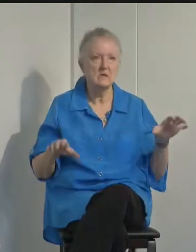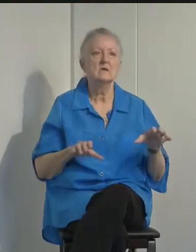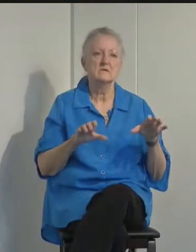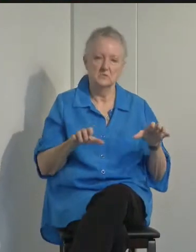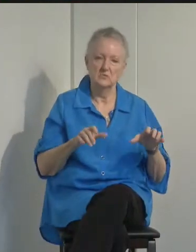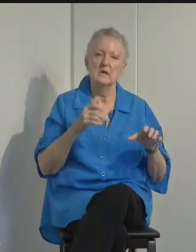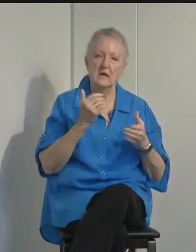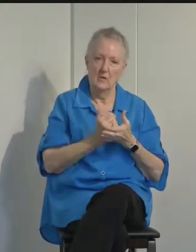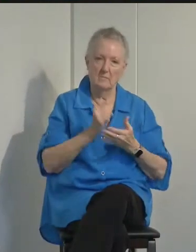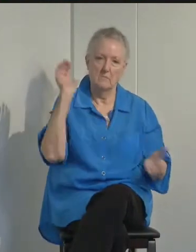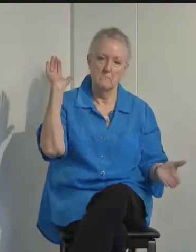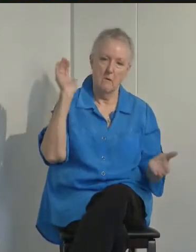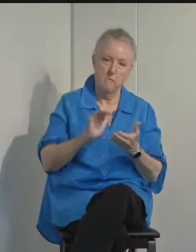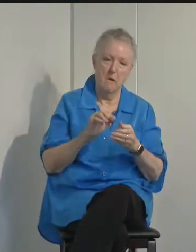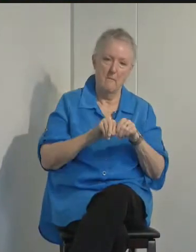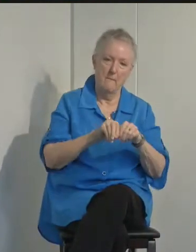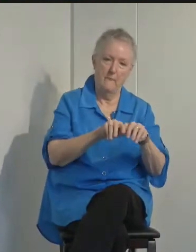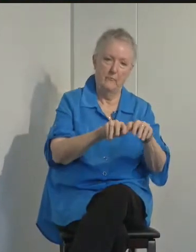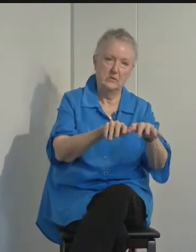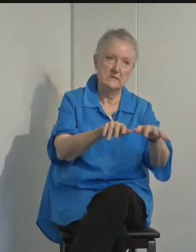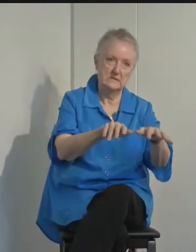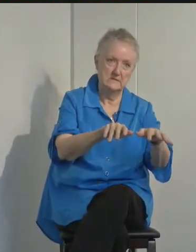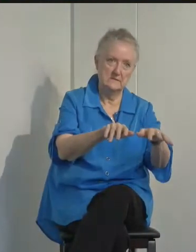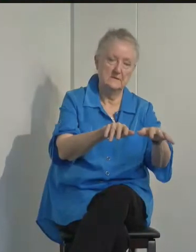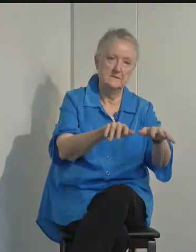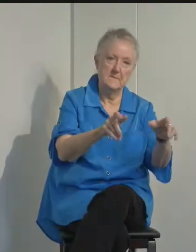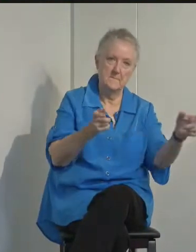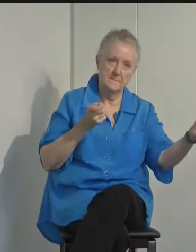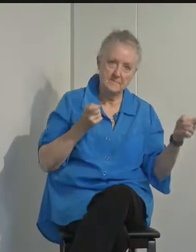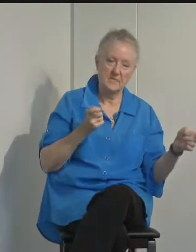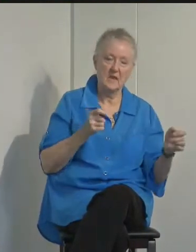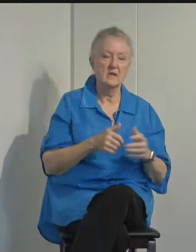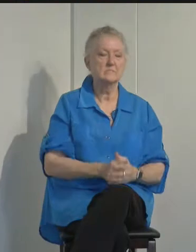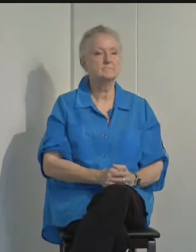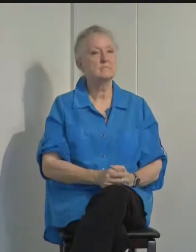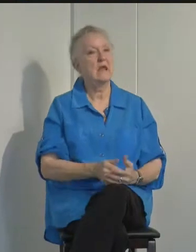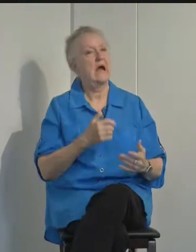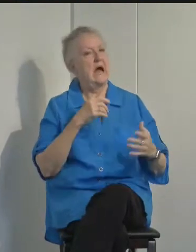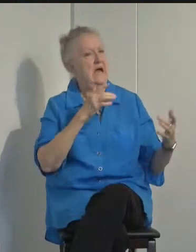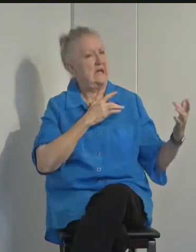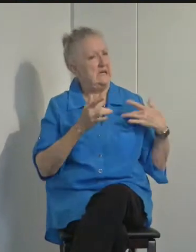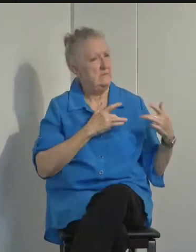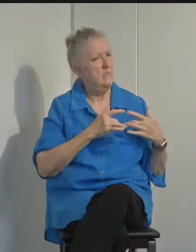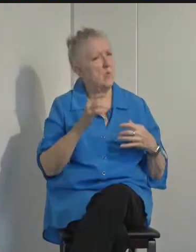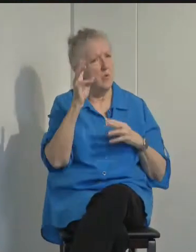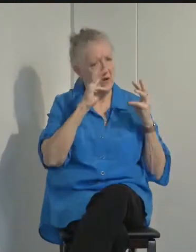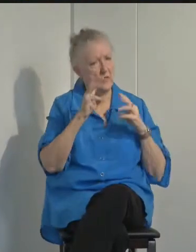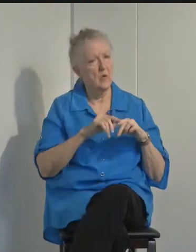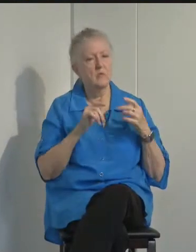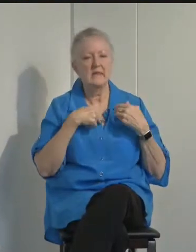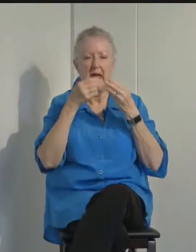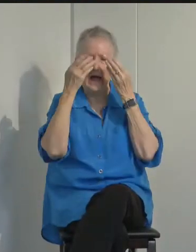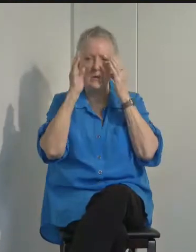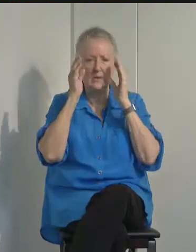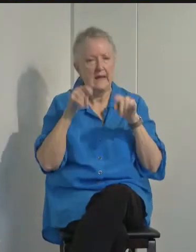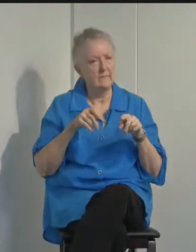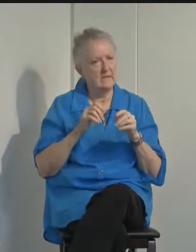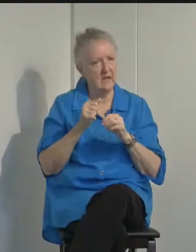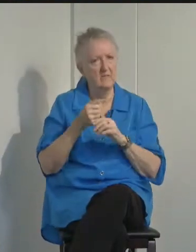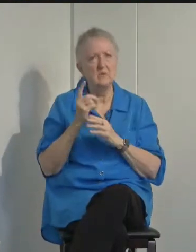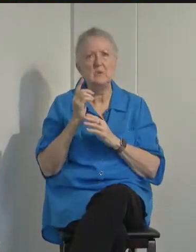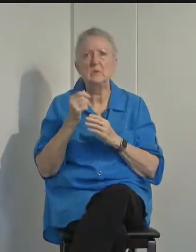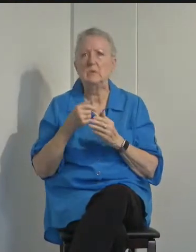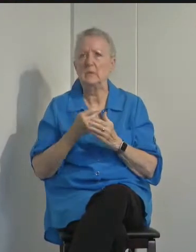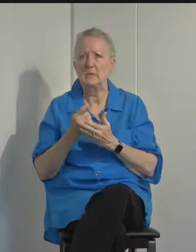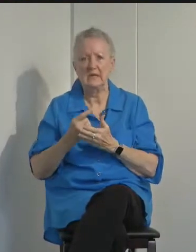transmission of COVID-19 in our county. I am worried, though, with Halloween coming up in a few weeks,